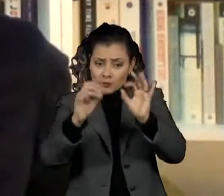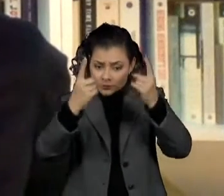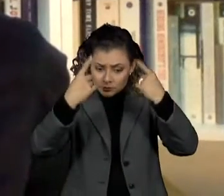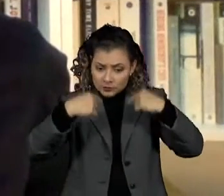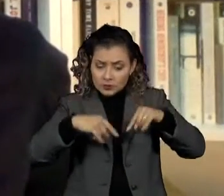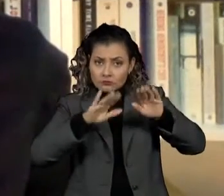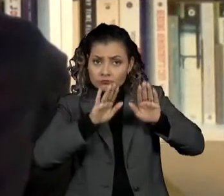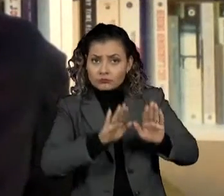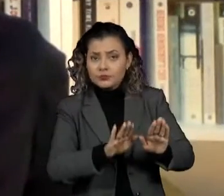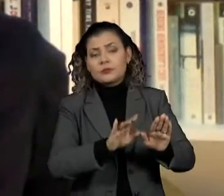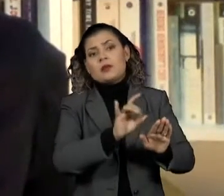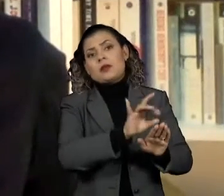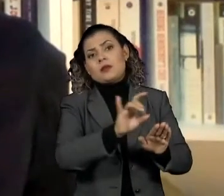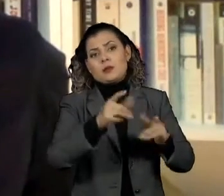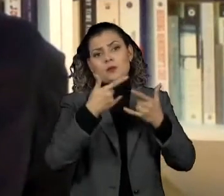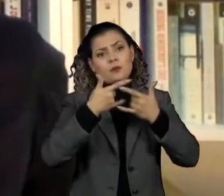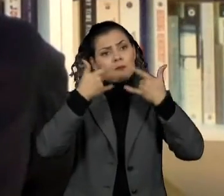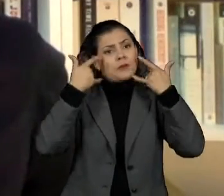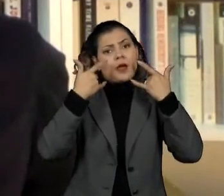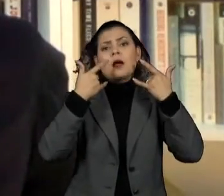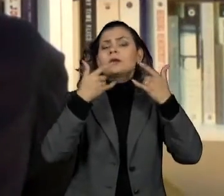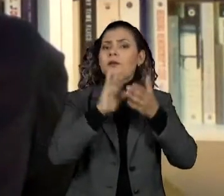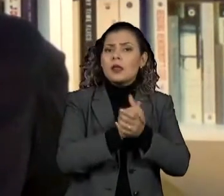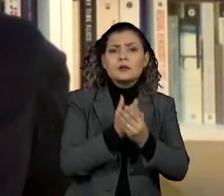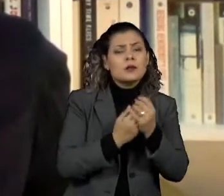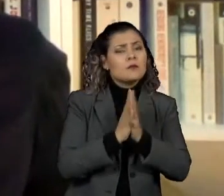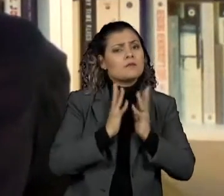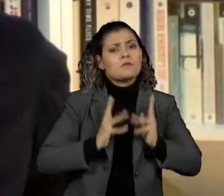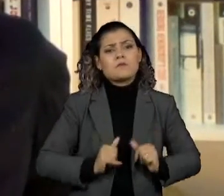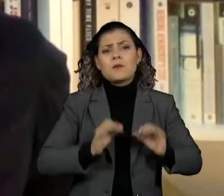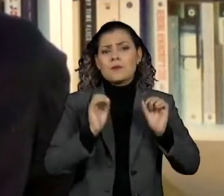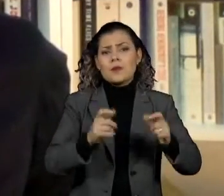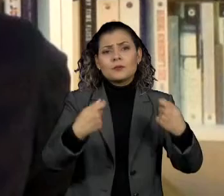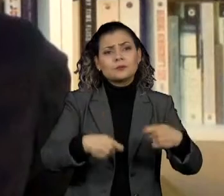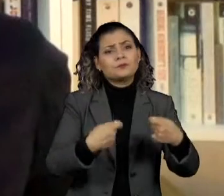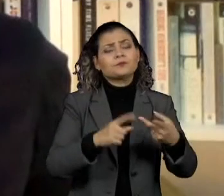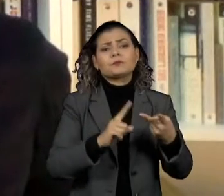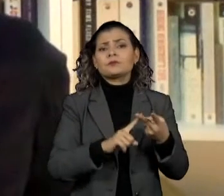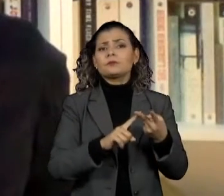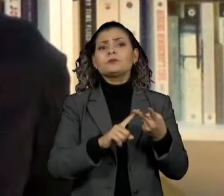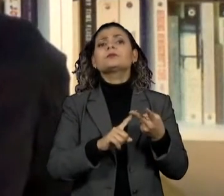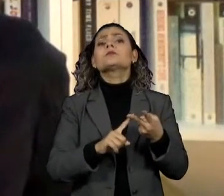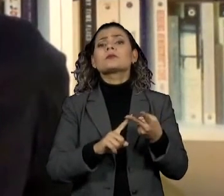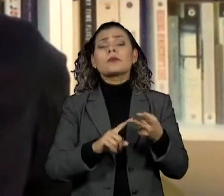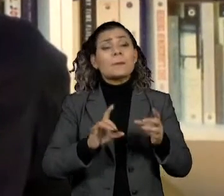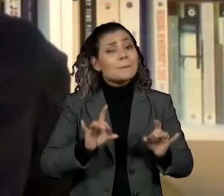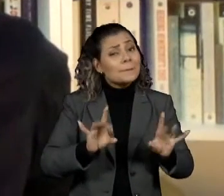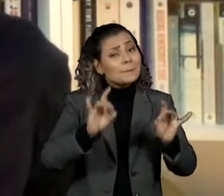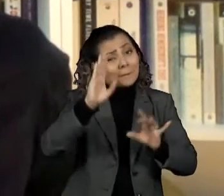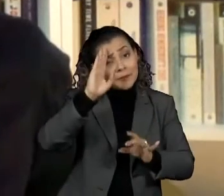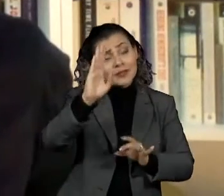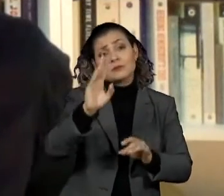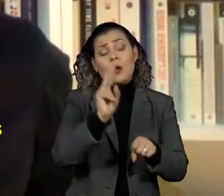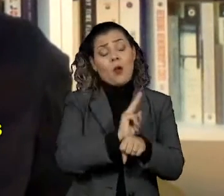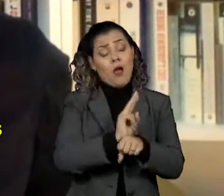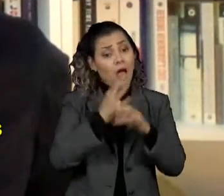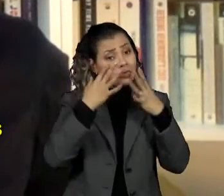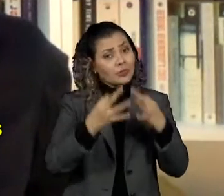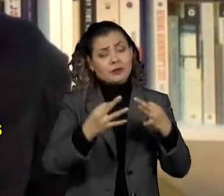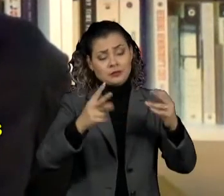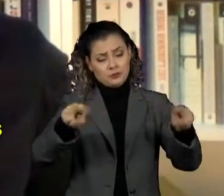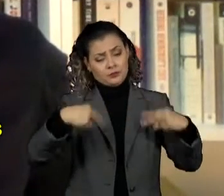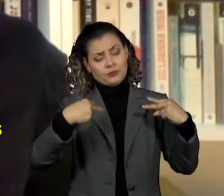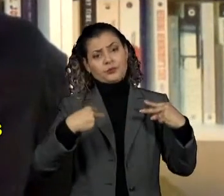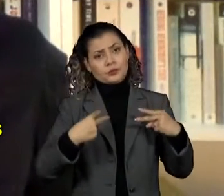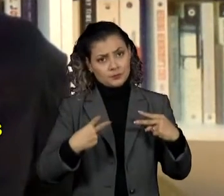asking them to maintain masks and hand hygiene and to be especially vigilant. And to be